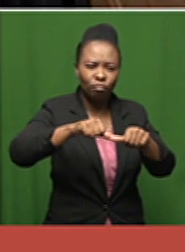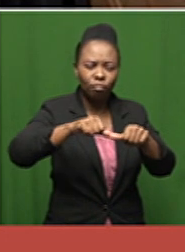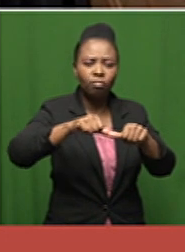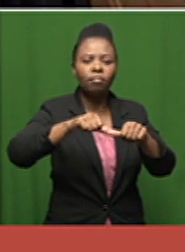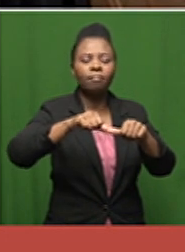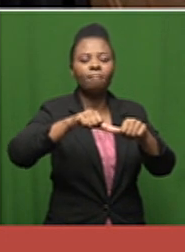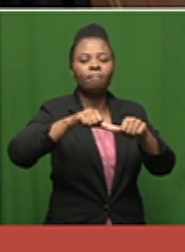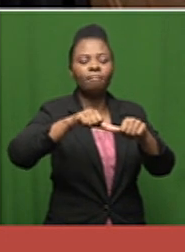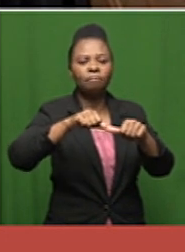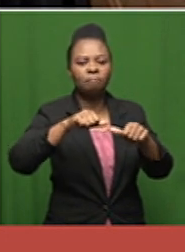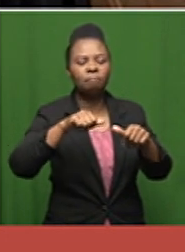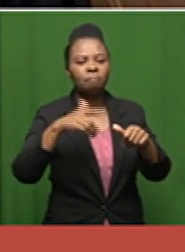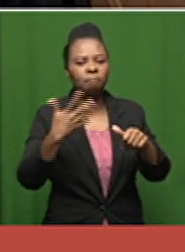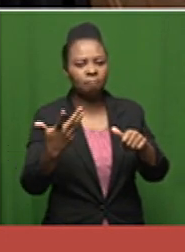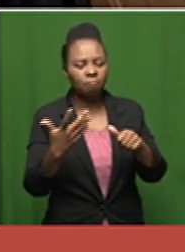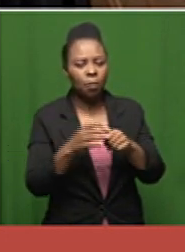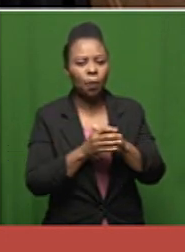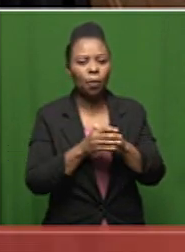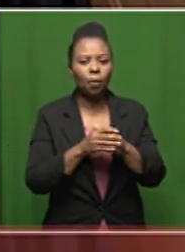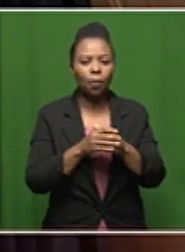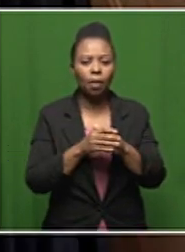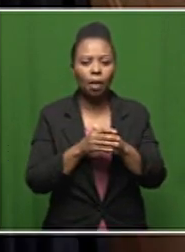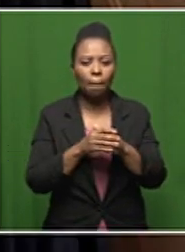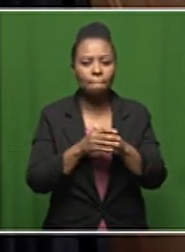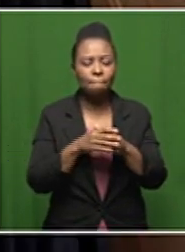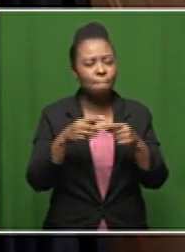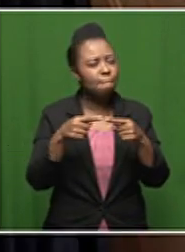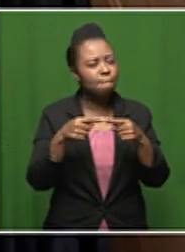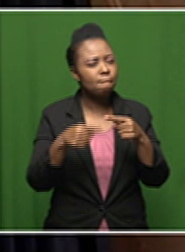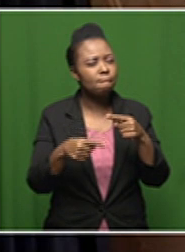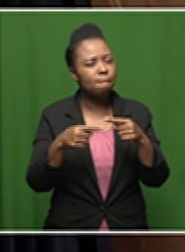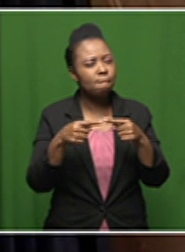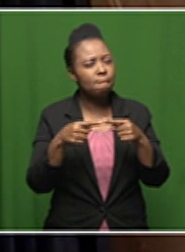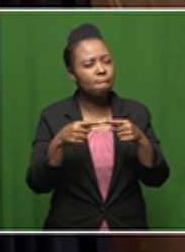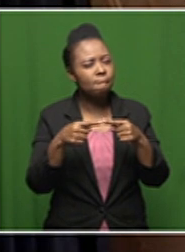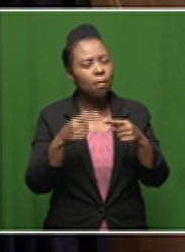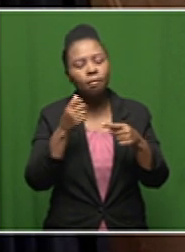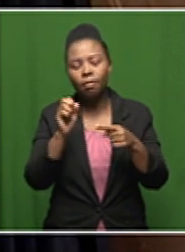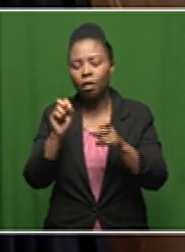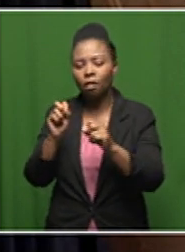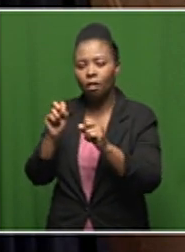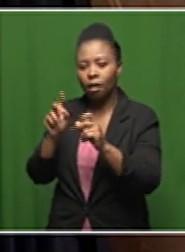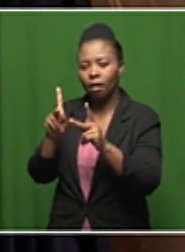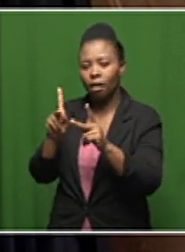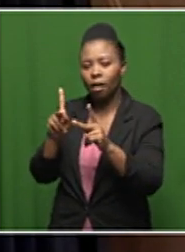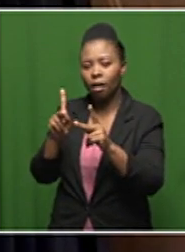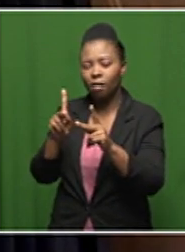covered all right okay